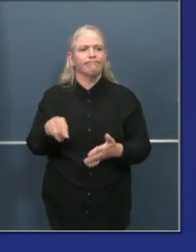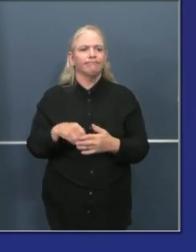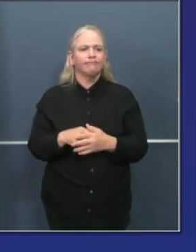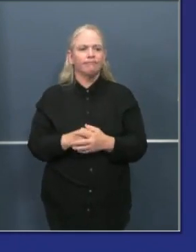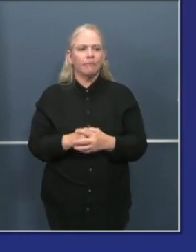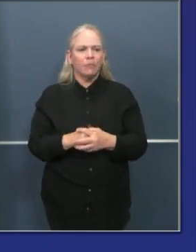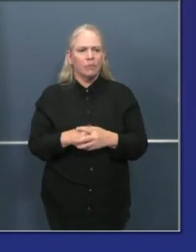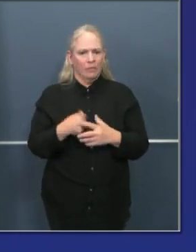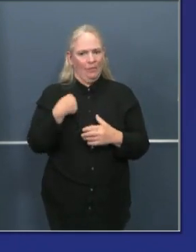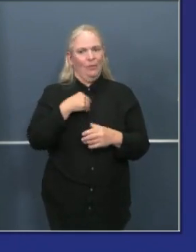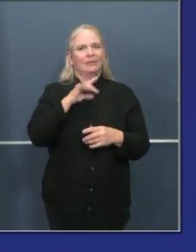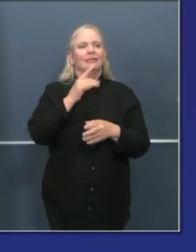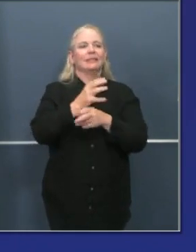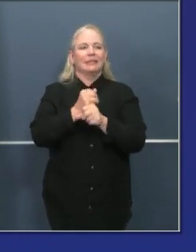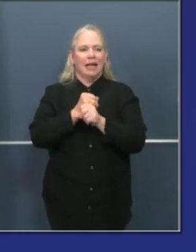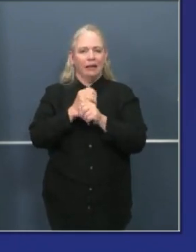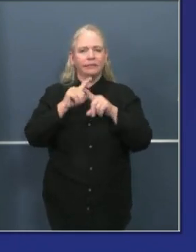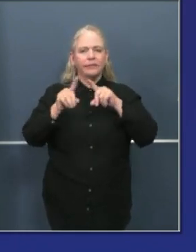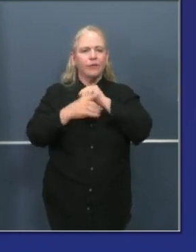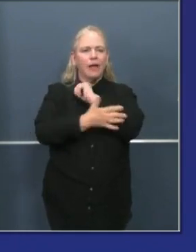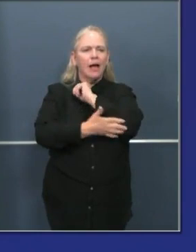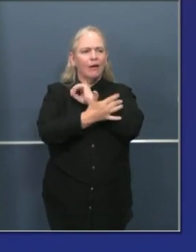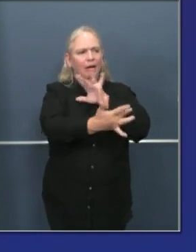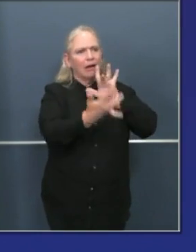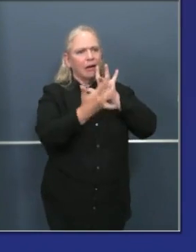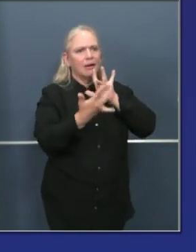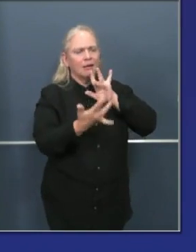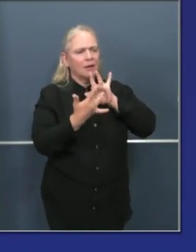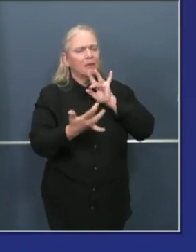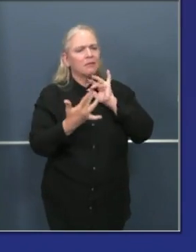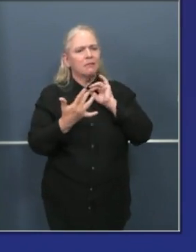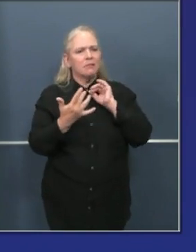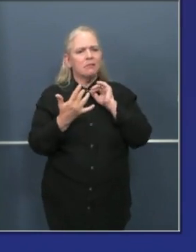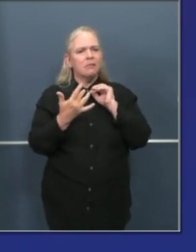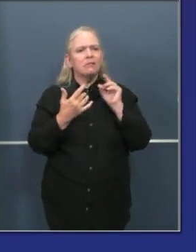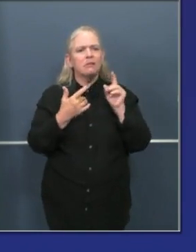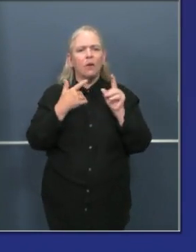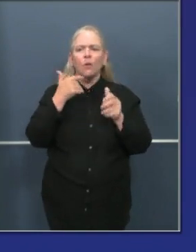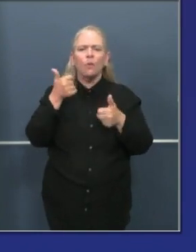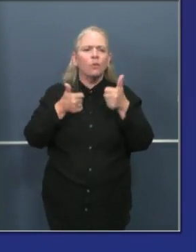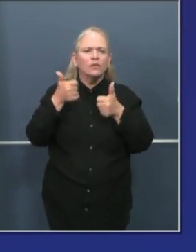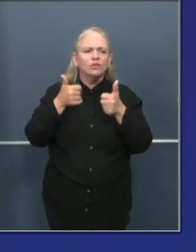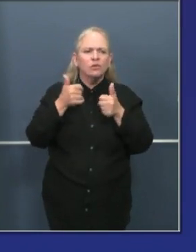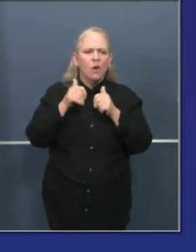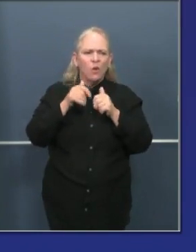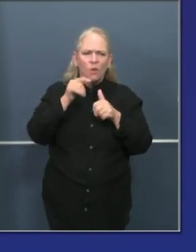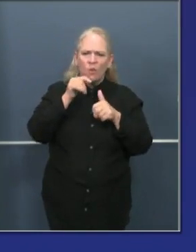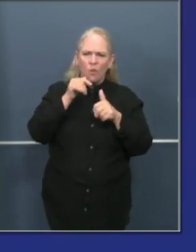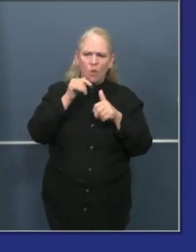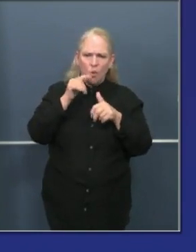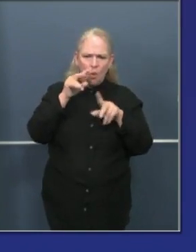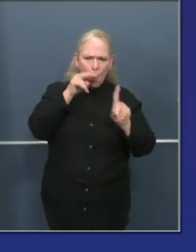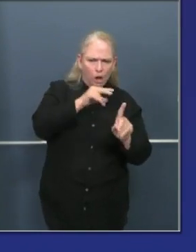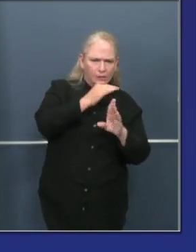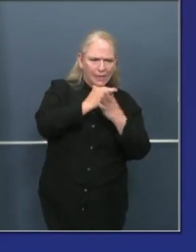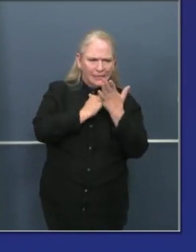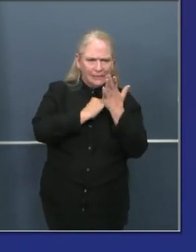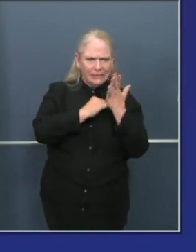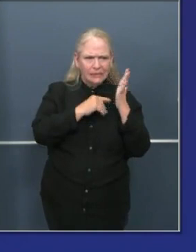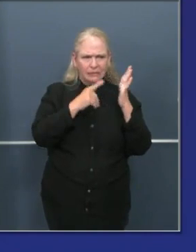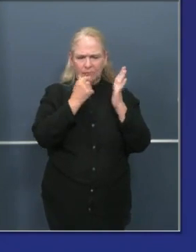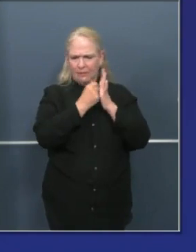from county health officials, again, targeting these counties that are on the watch list. We targeted licensees